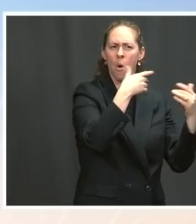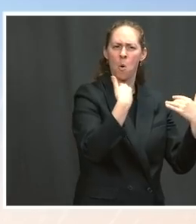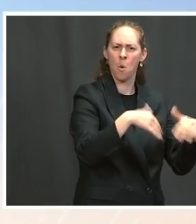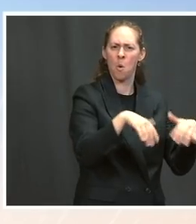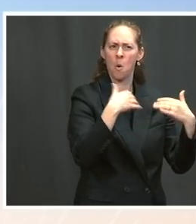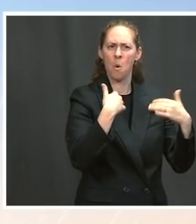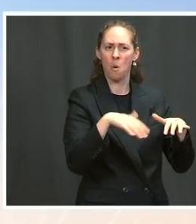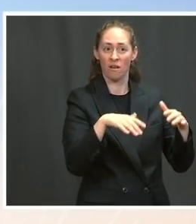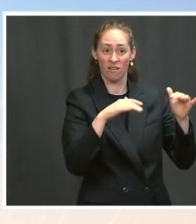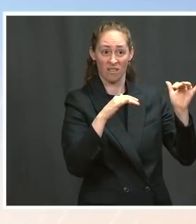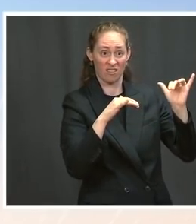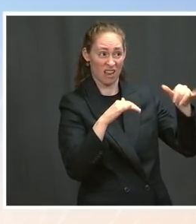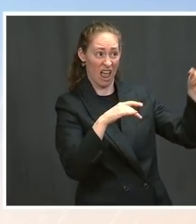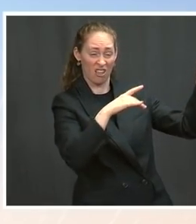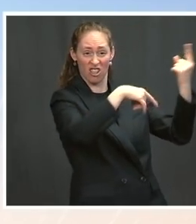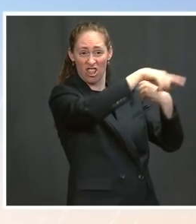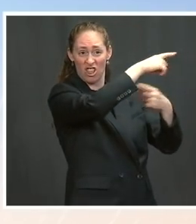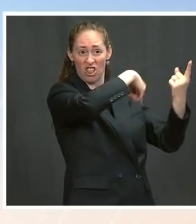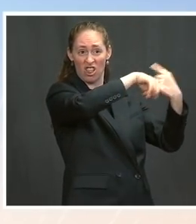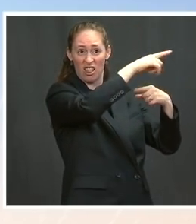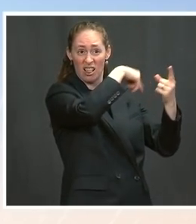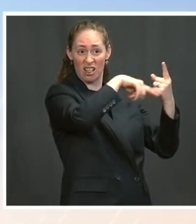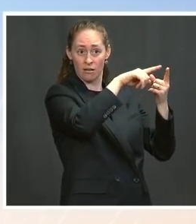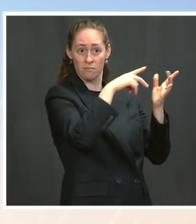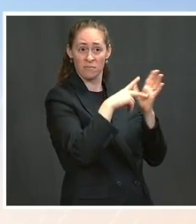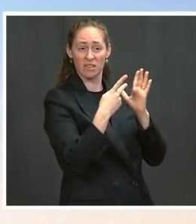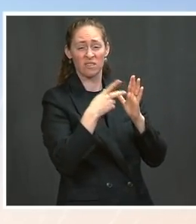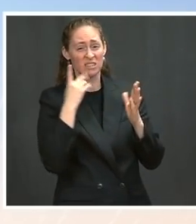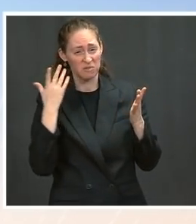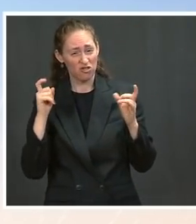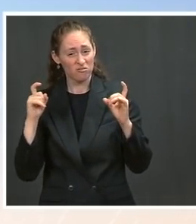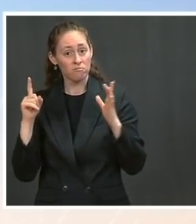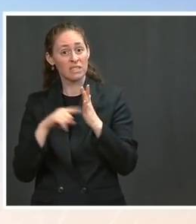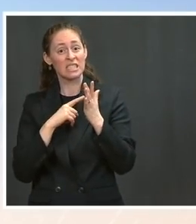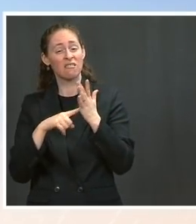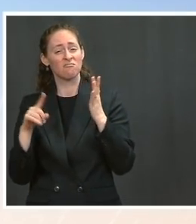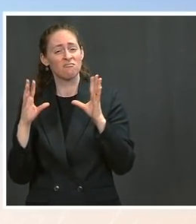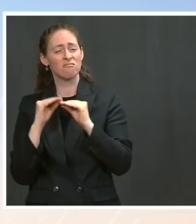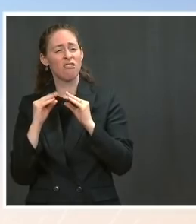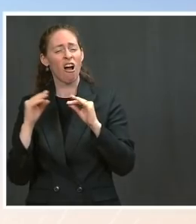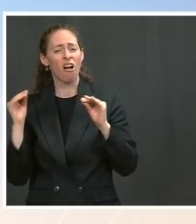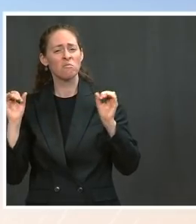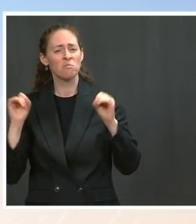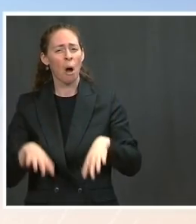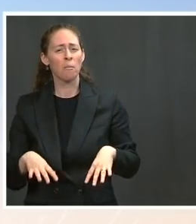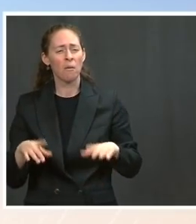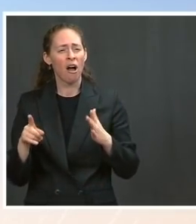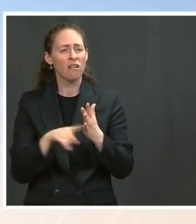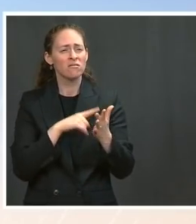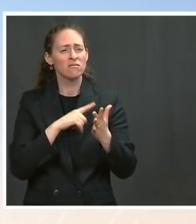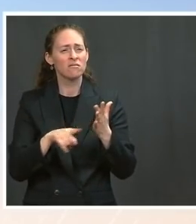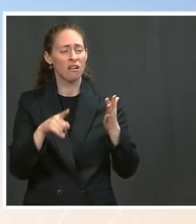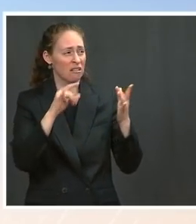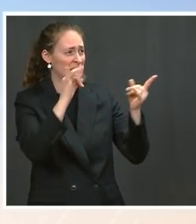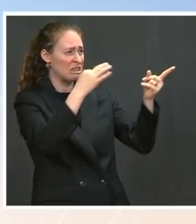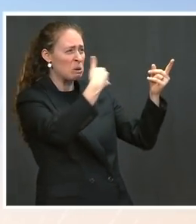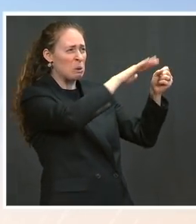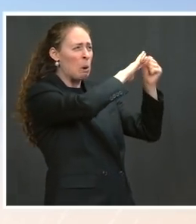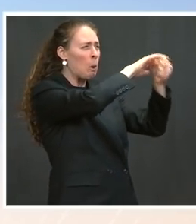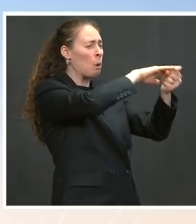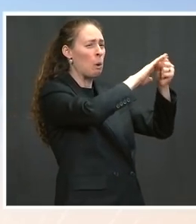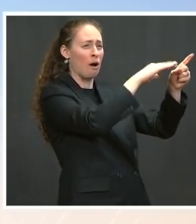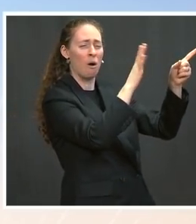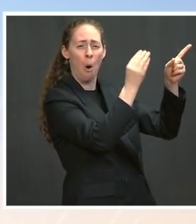cause the summit to be off? Ms. I'm sorry. Say the last part again? The Is a crackdown on internal dissent something that would stand in the way of the summit?